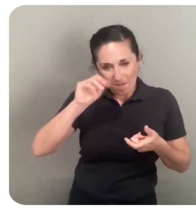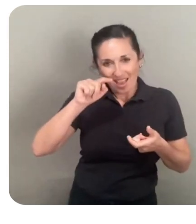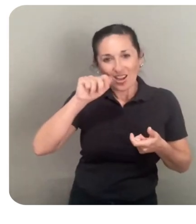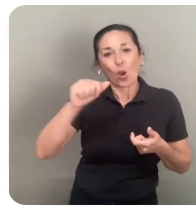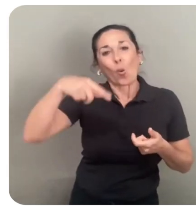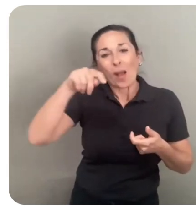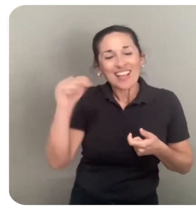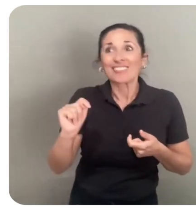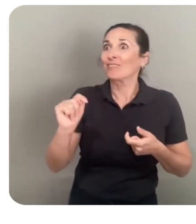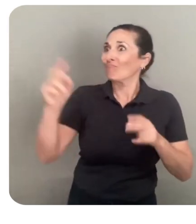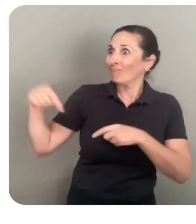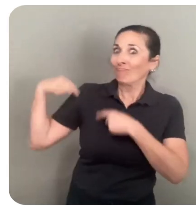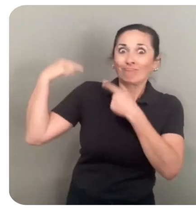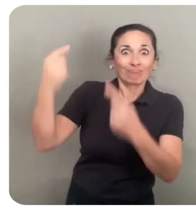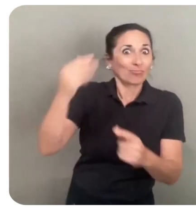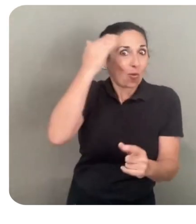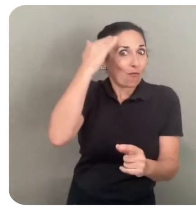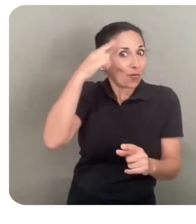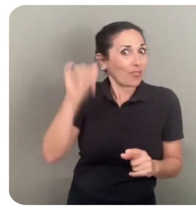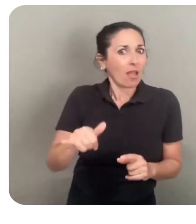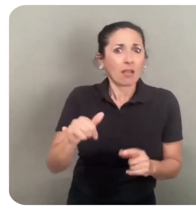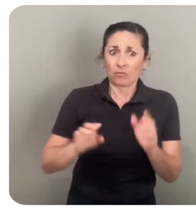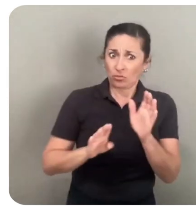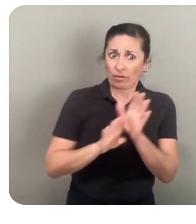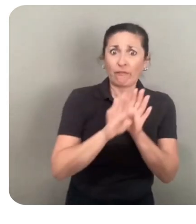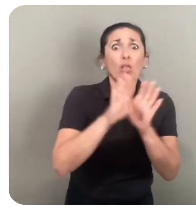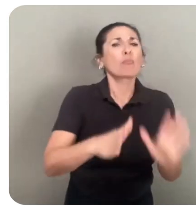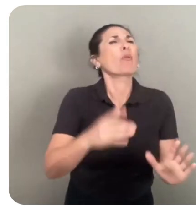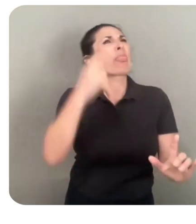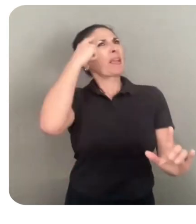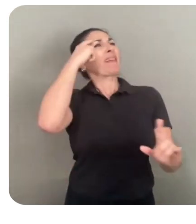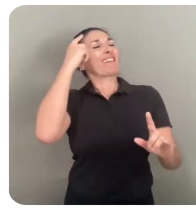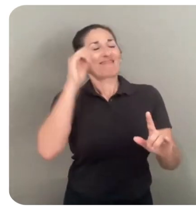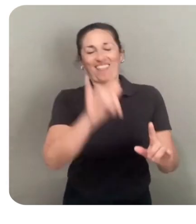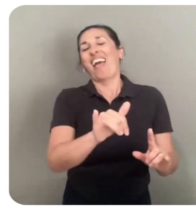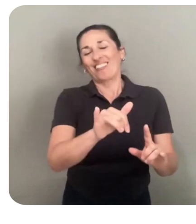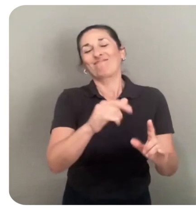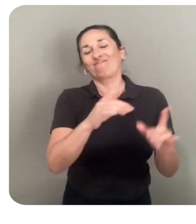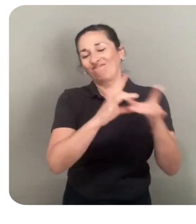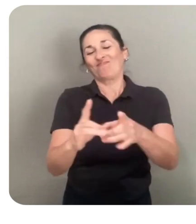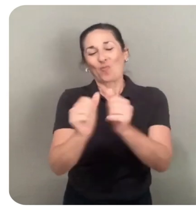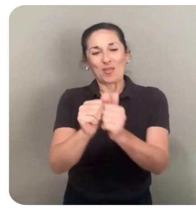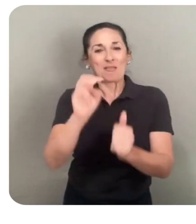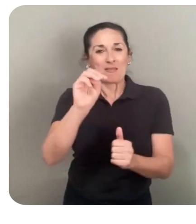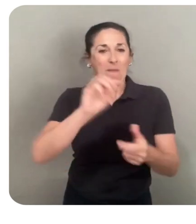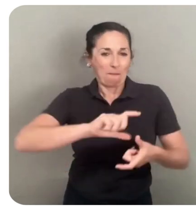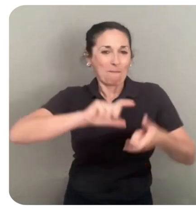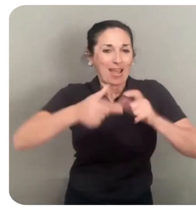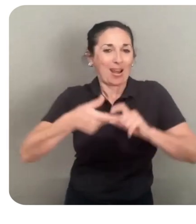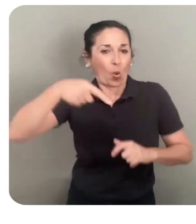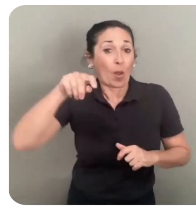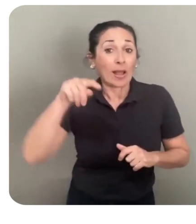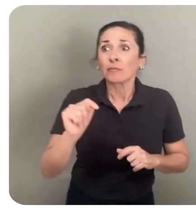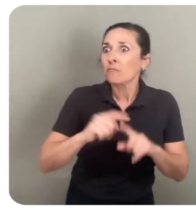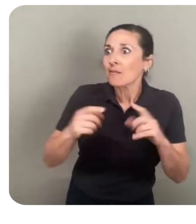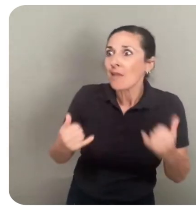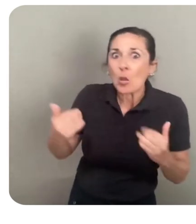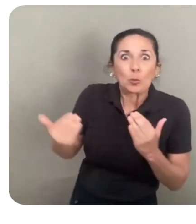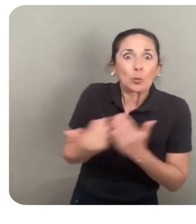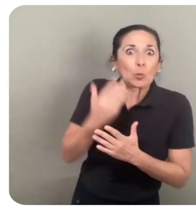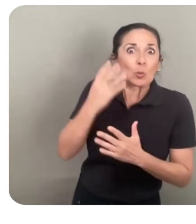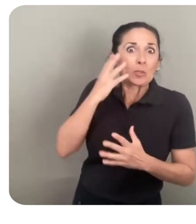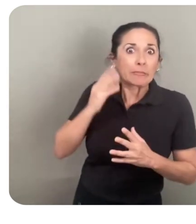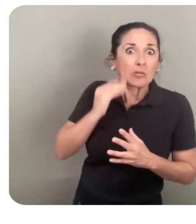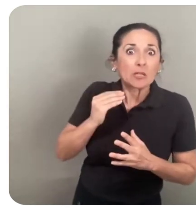and what many developers first think of when they consider the platform. And then there's the newest experience for MetaQuest,